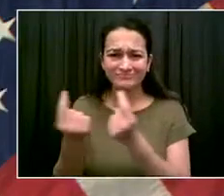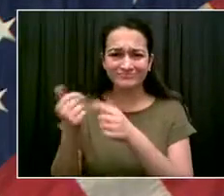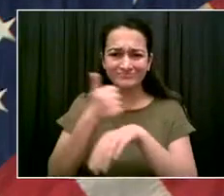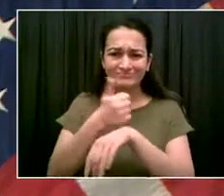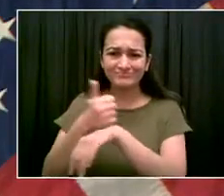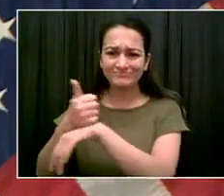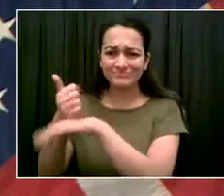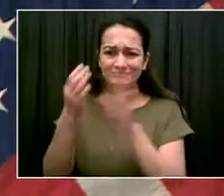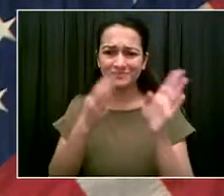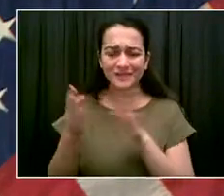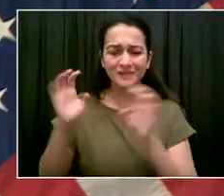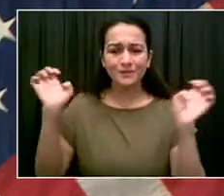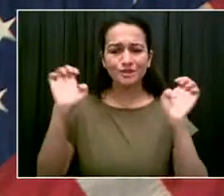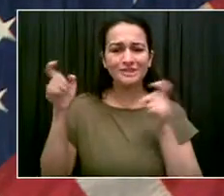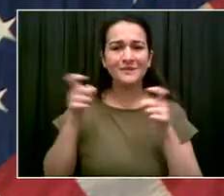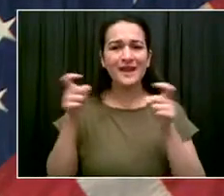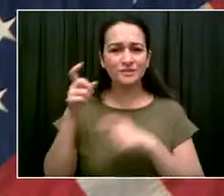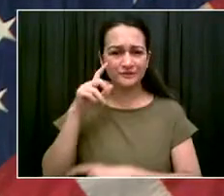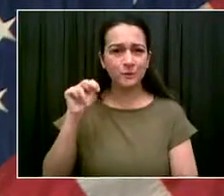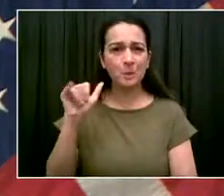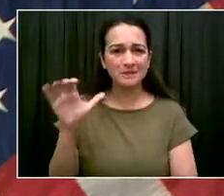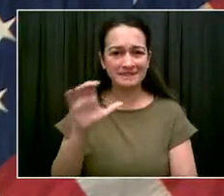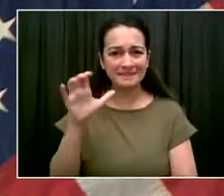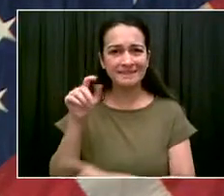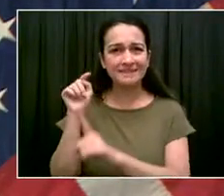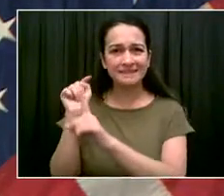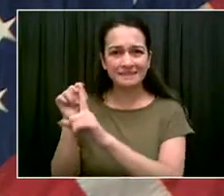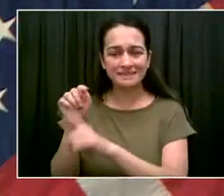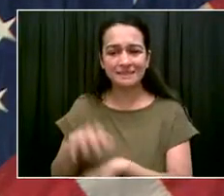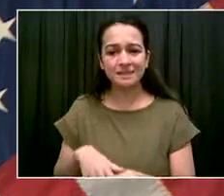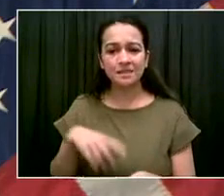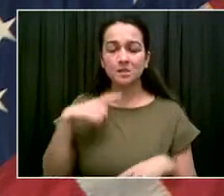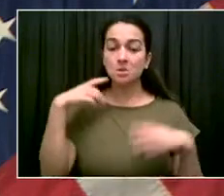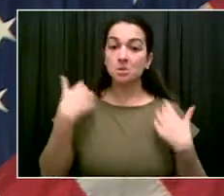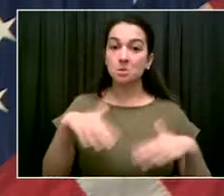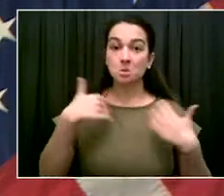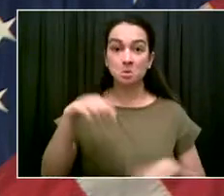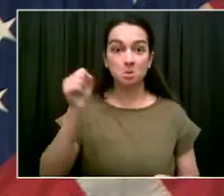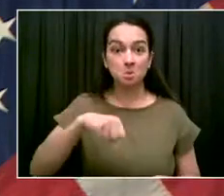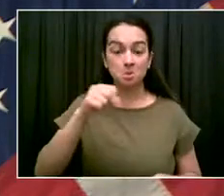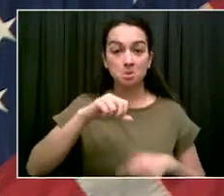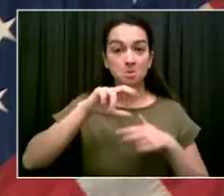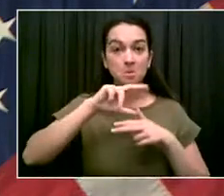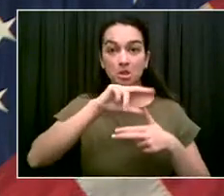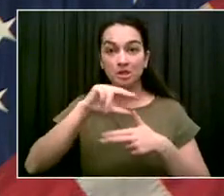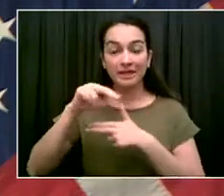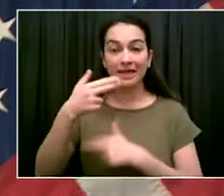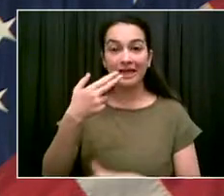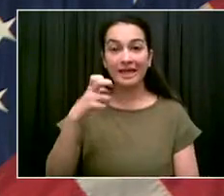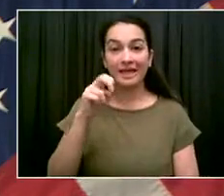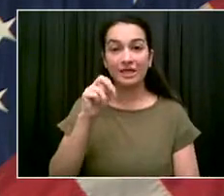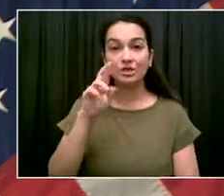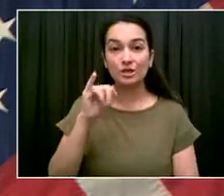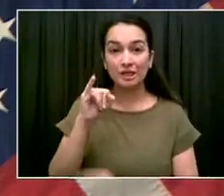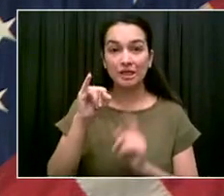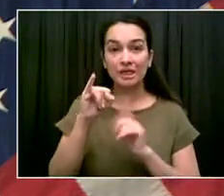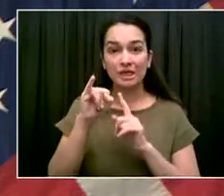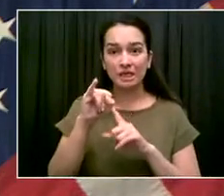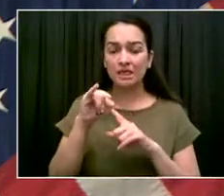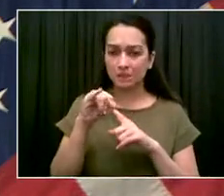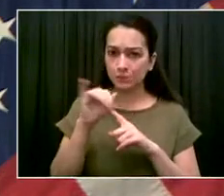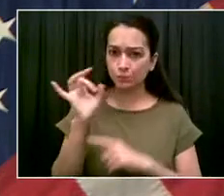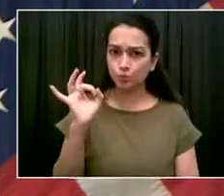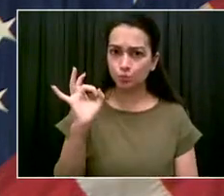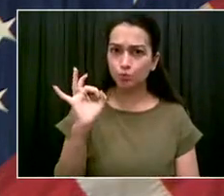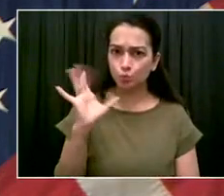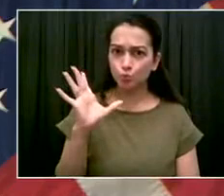monitoring Hurricane Henri, as the mayor said, and the possible impact the storm may have here on the city. So I just want to echo some of the comments that